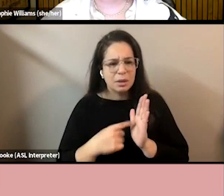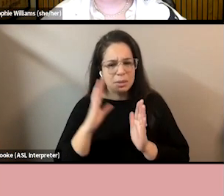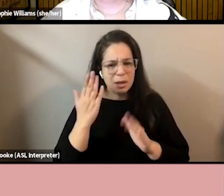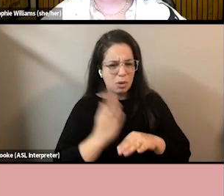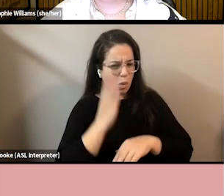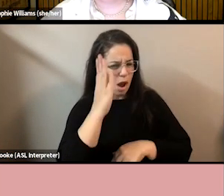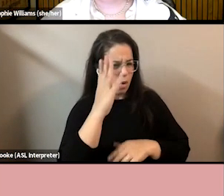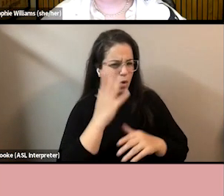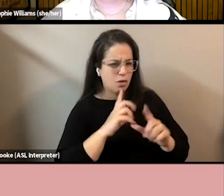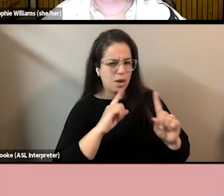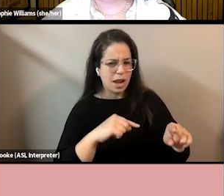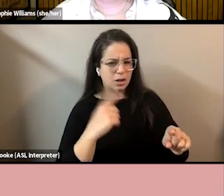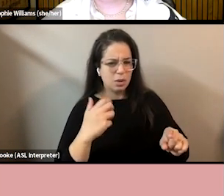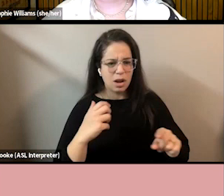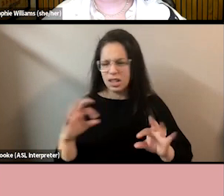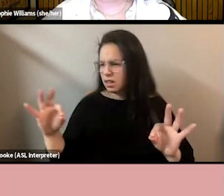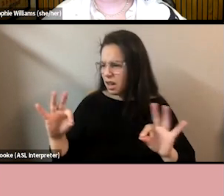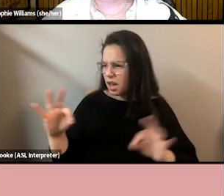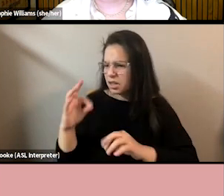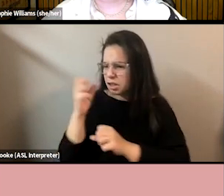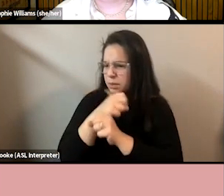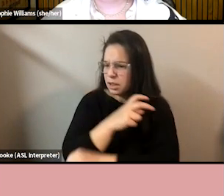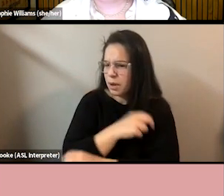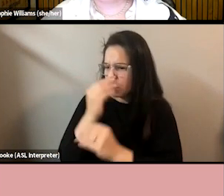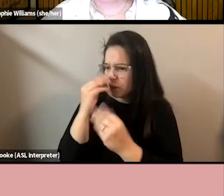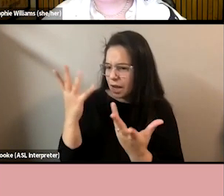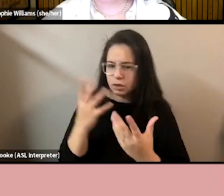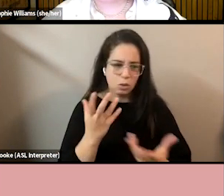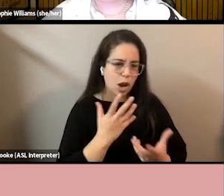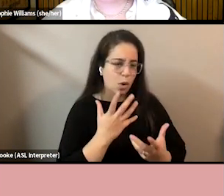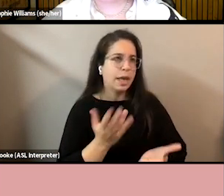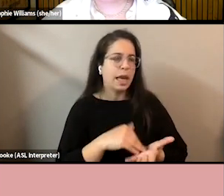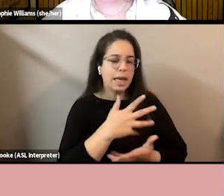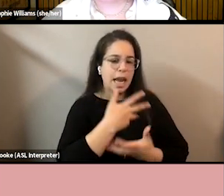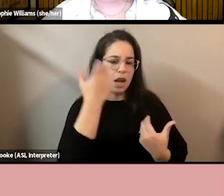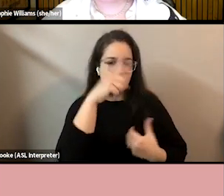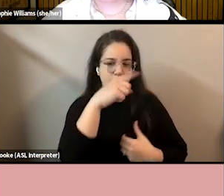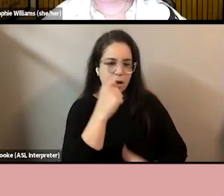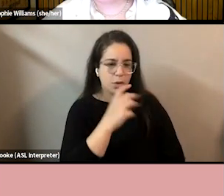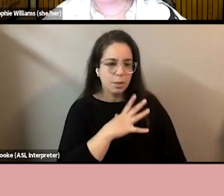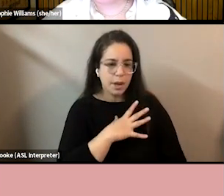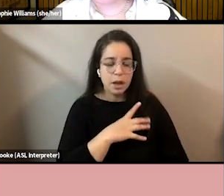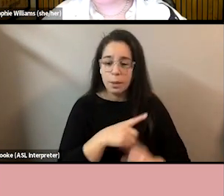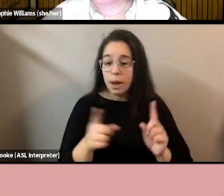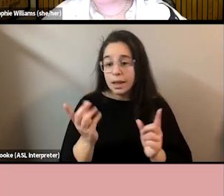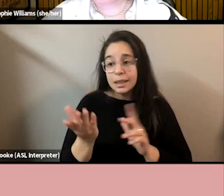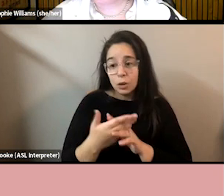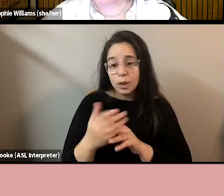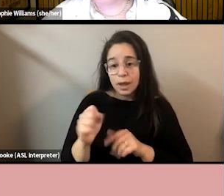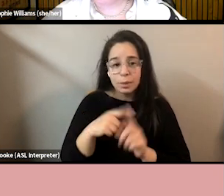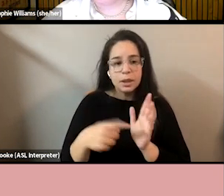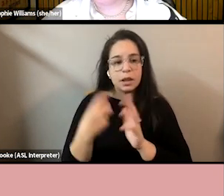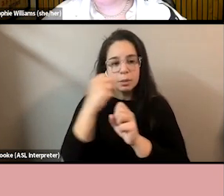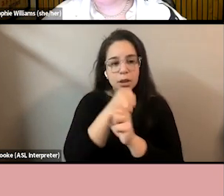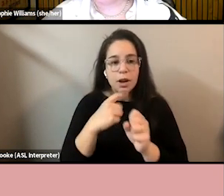every once in a while. It's just a mosquito bite. Who cares? Just another angry black woman. Of course, beyond just being annoying, some mosquitoes